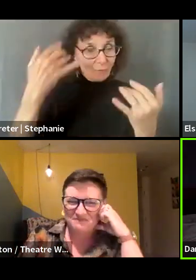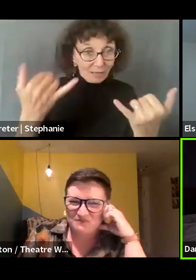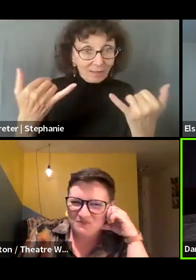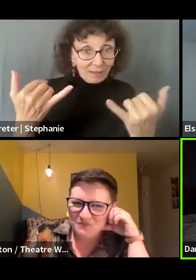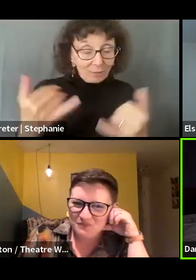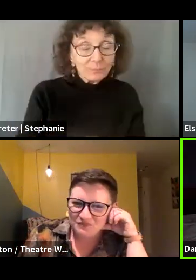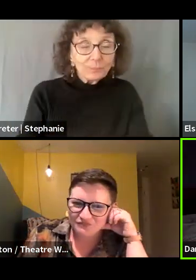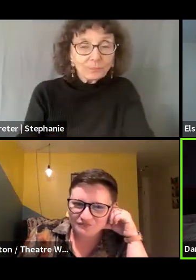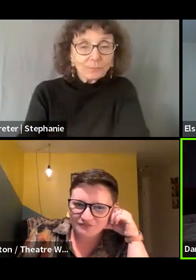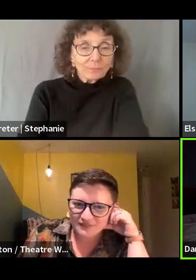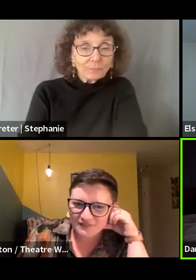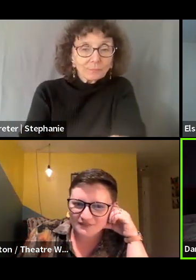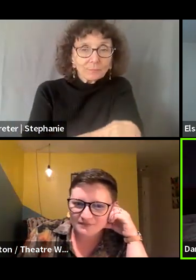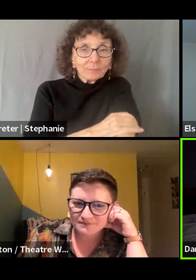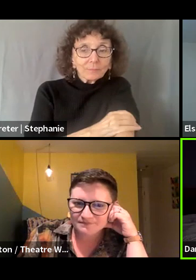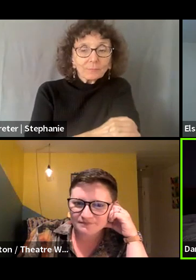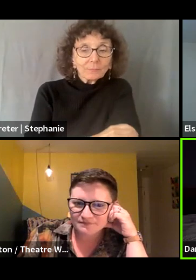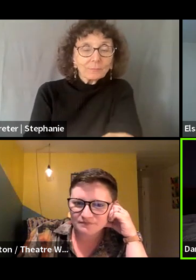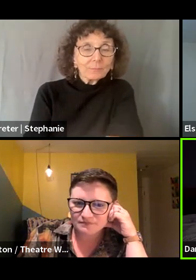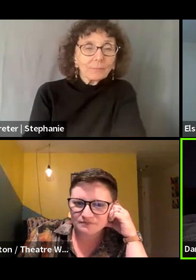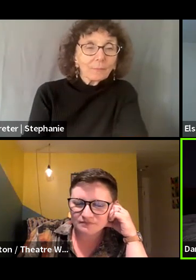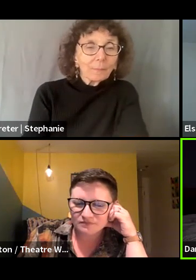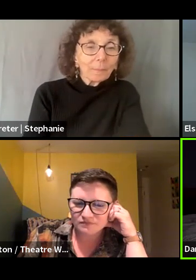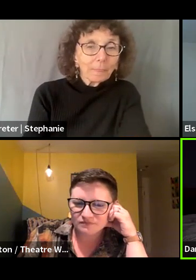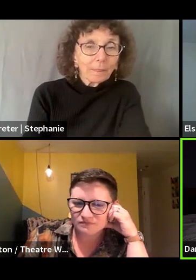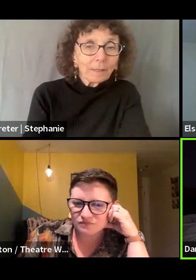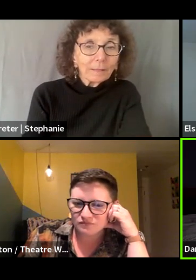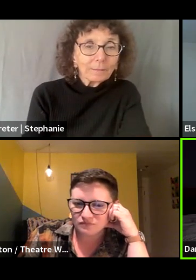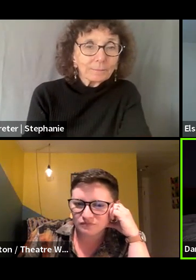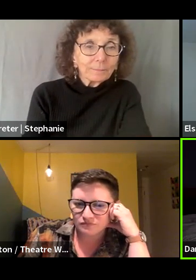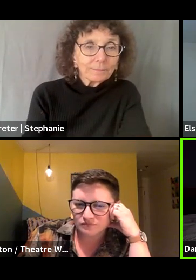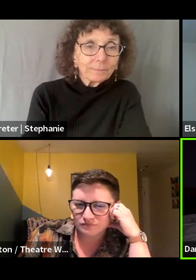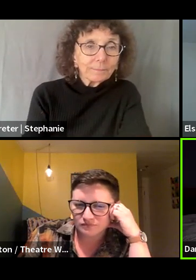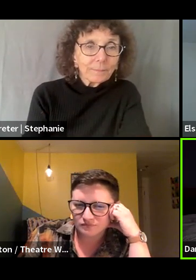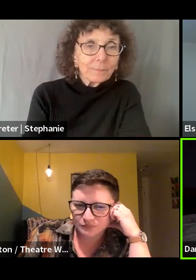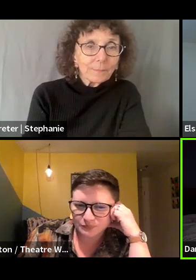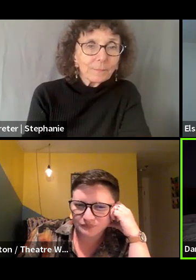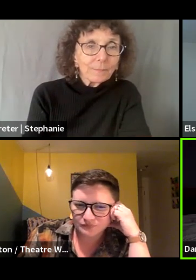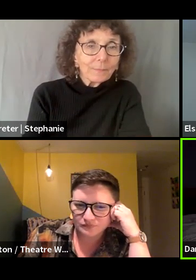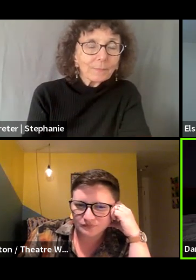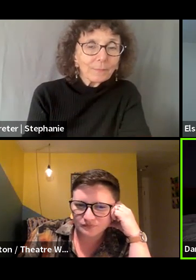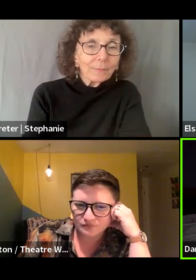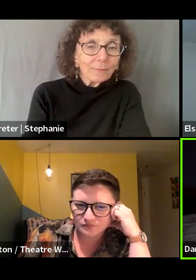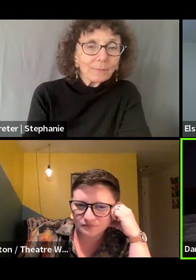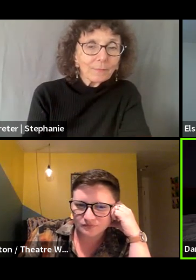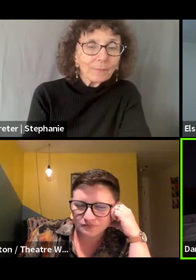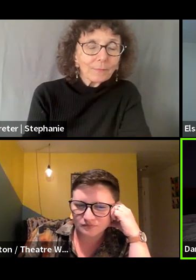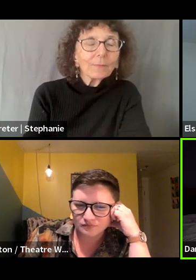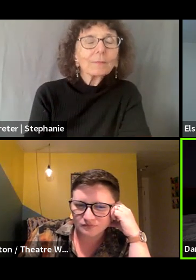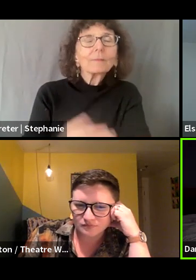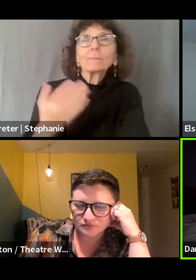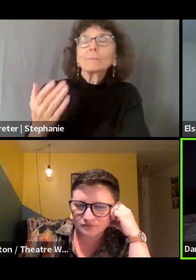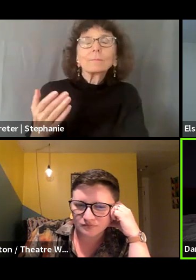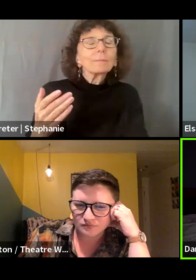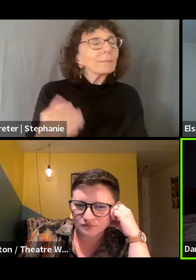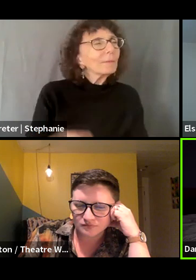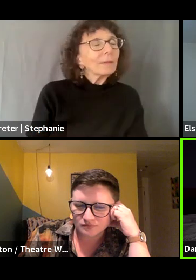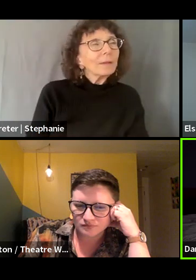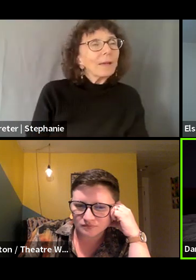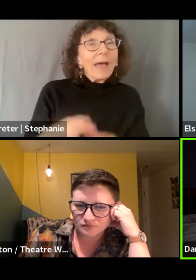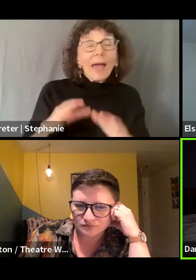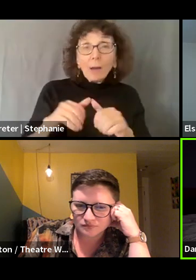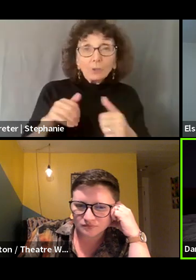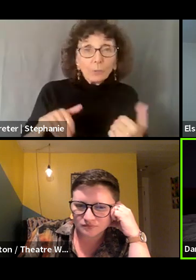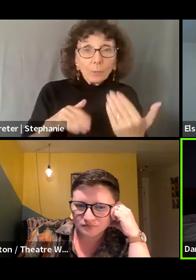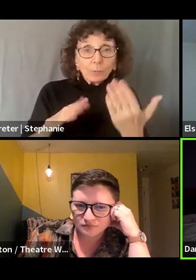the approach for this work is so complicated. And I think it's part of